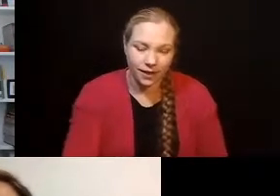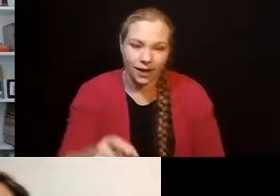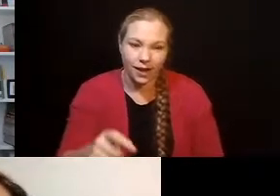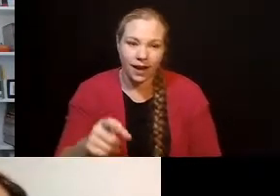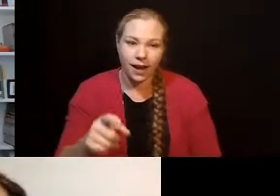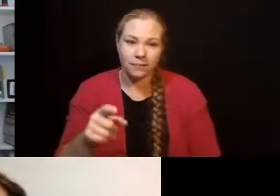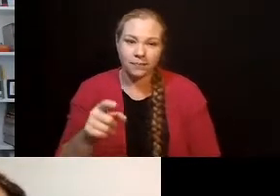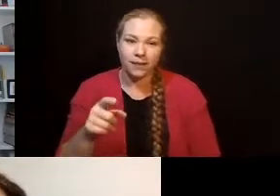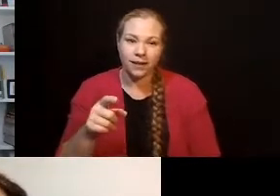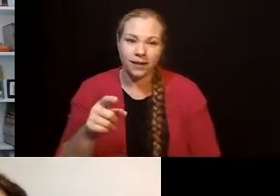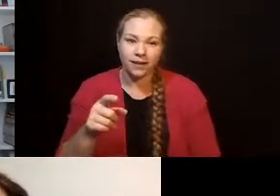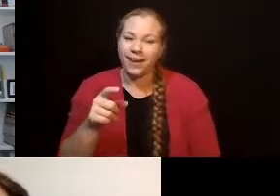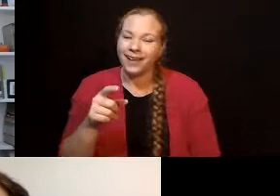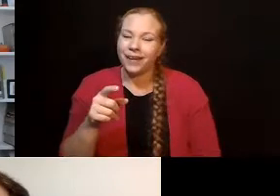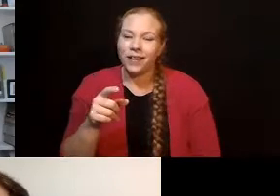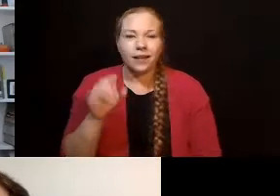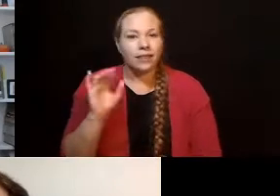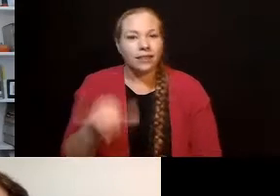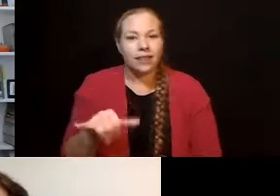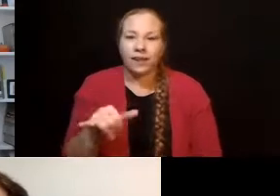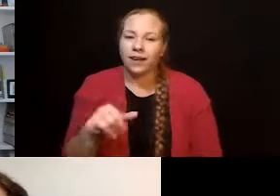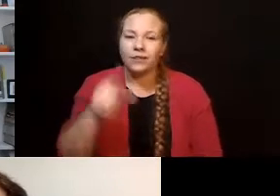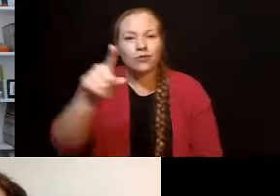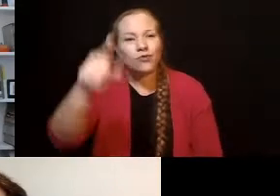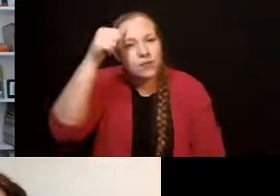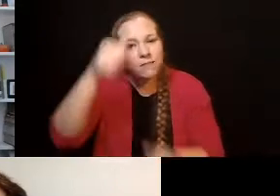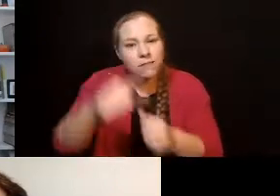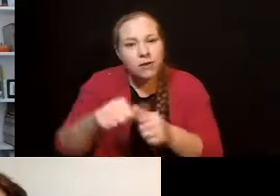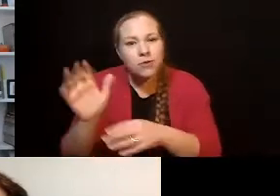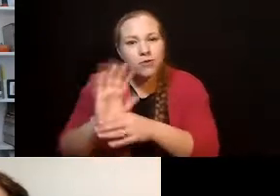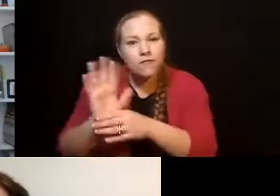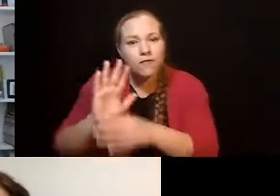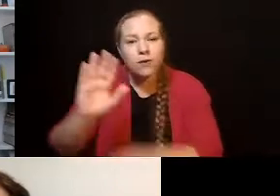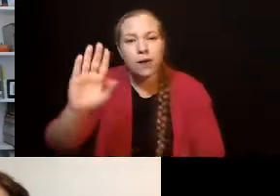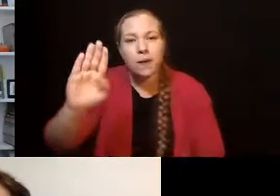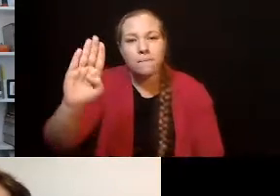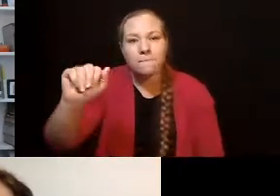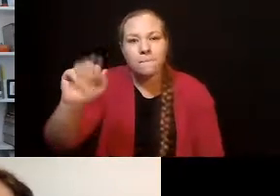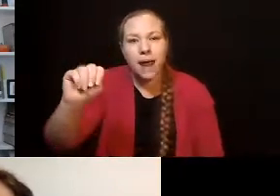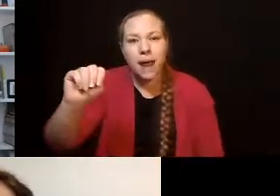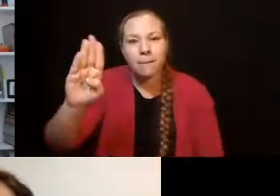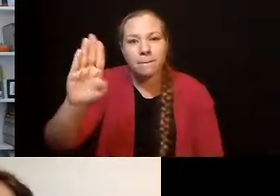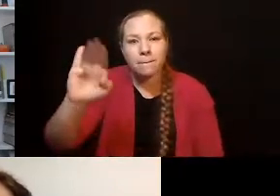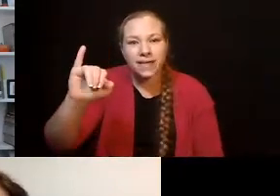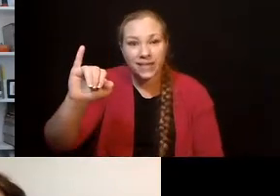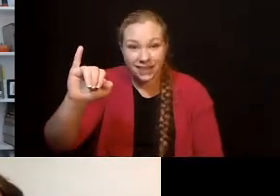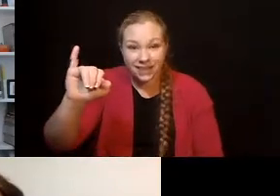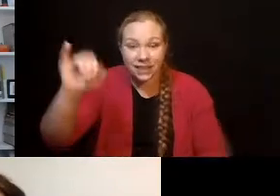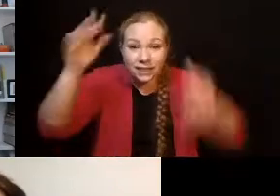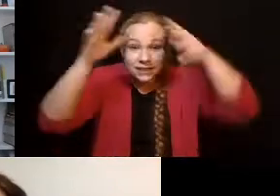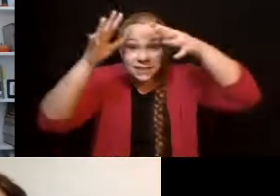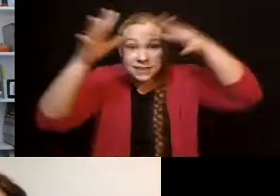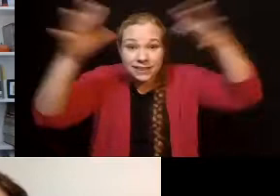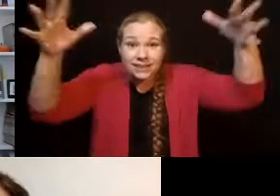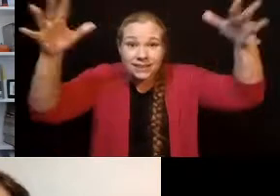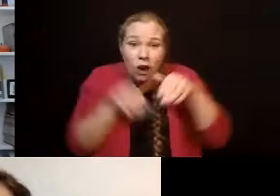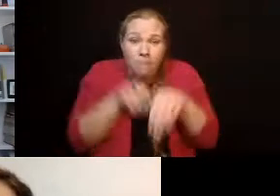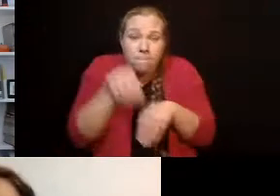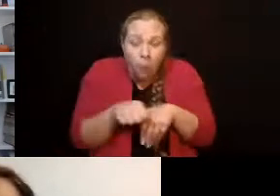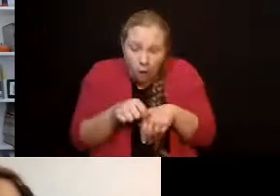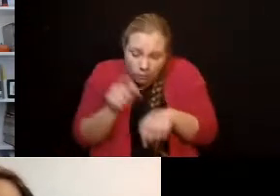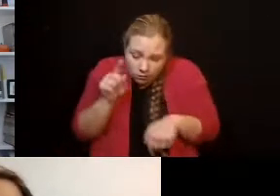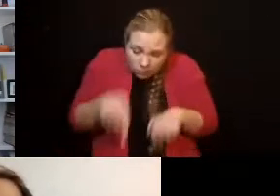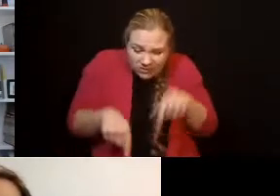of the little deer on Bambi. Kind of wobbly, isn't he? Right? He doesn't have the stabless gait or anything.